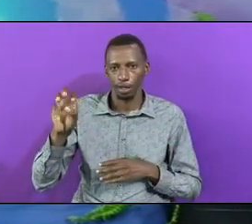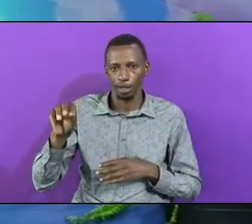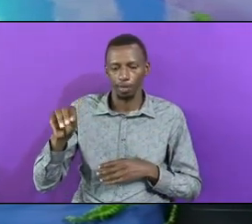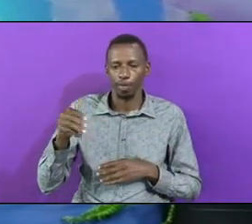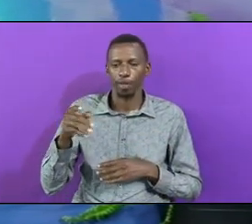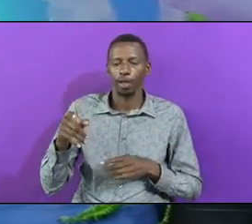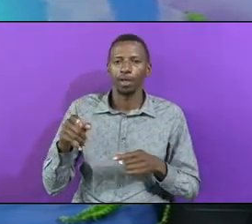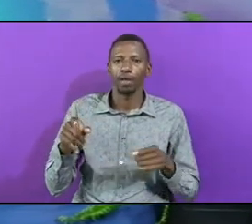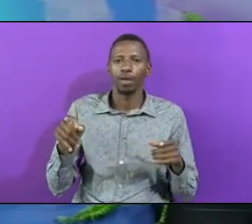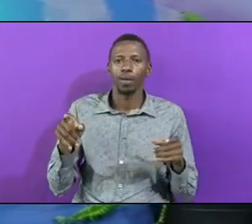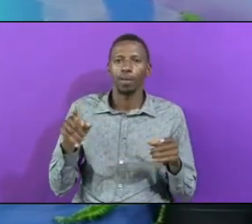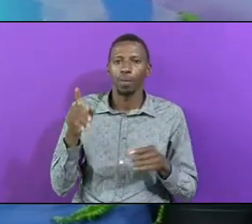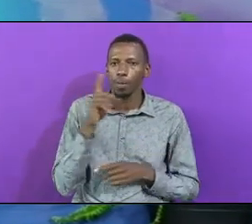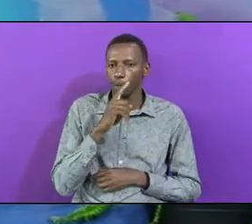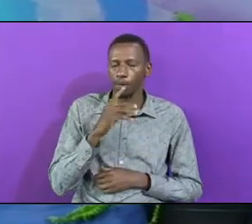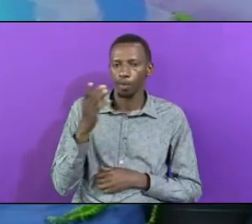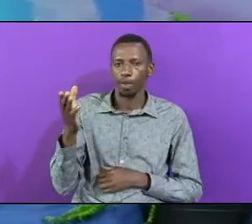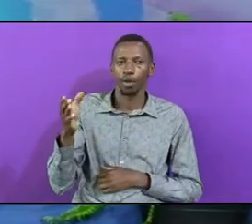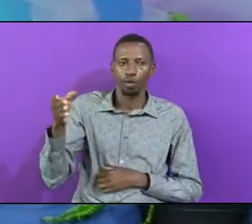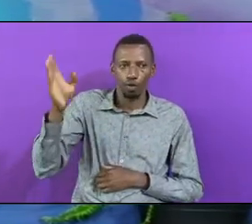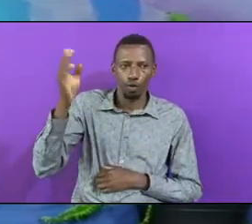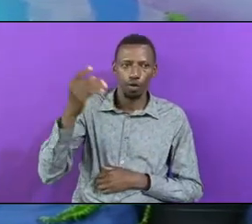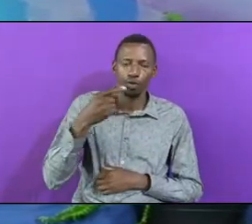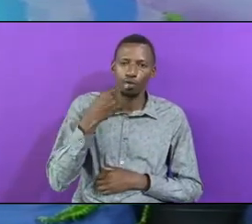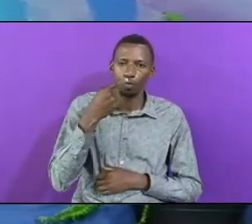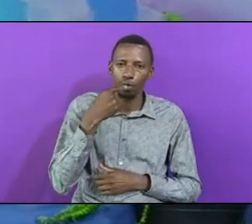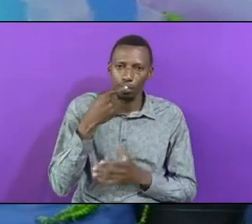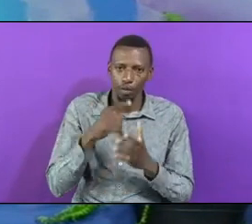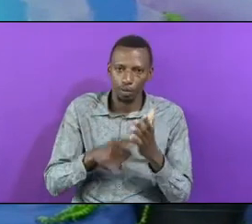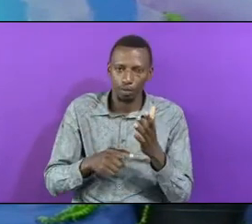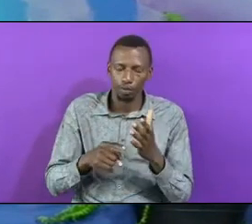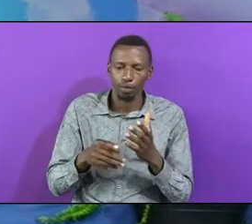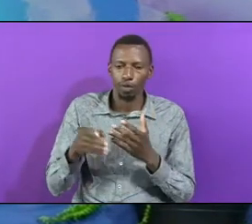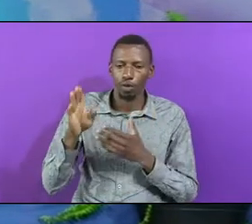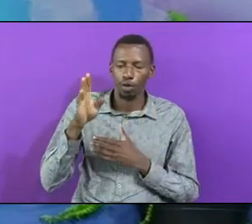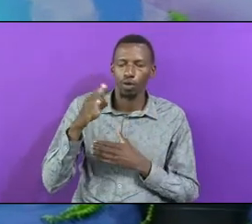And God Spoke And Told Him Then God Said To To